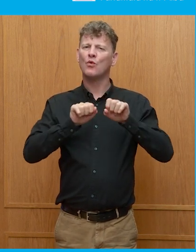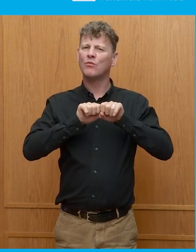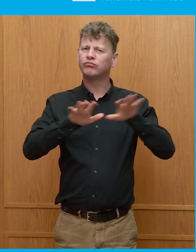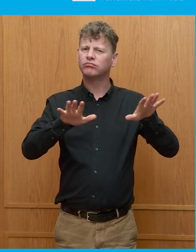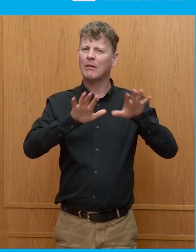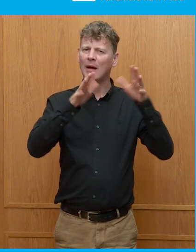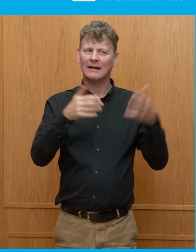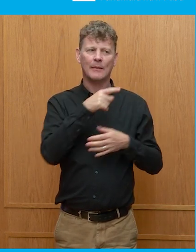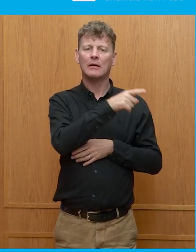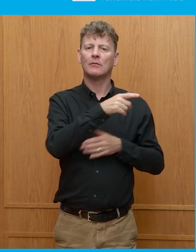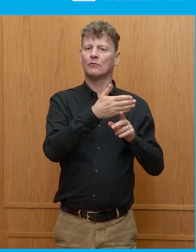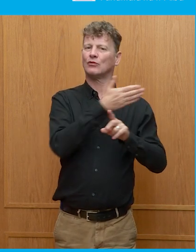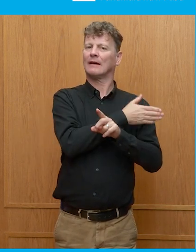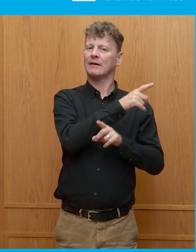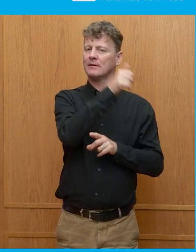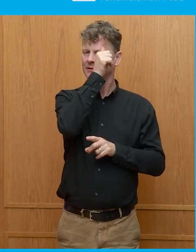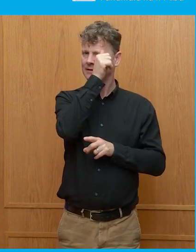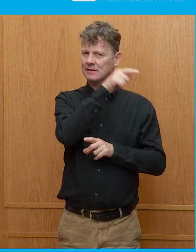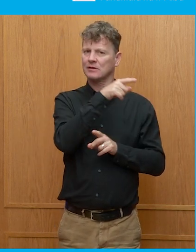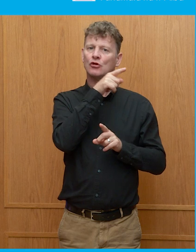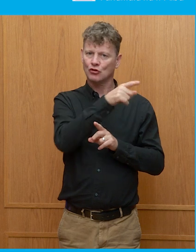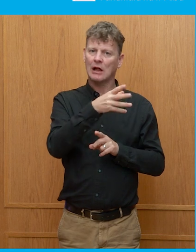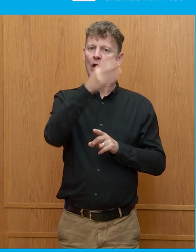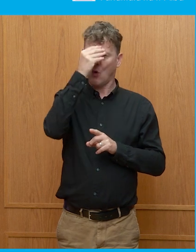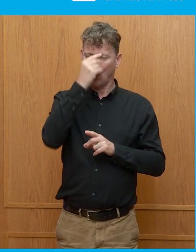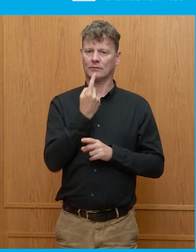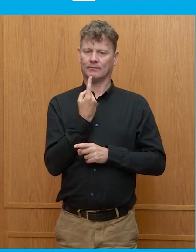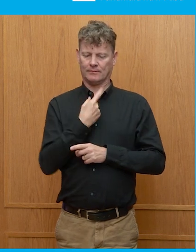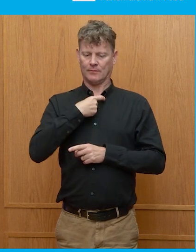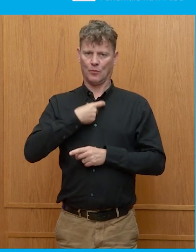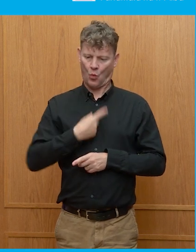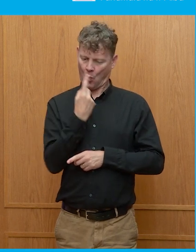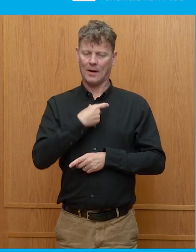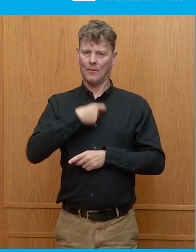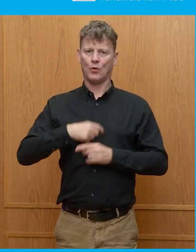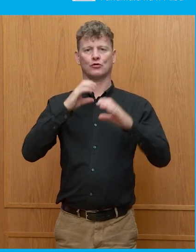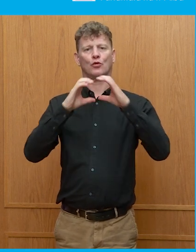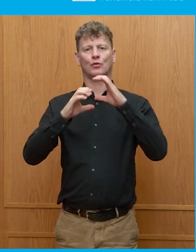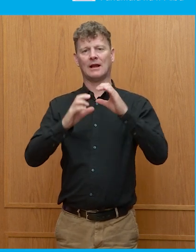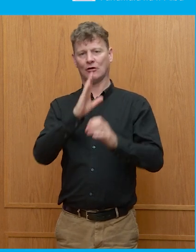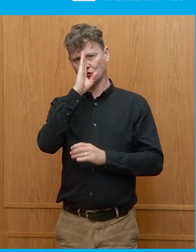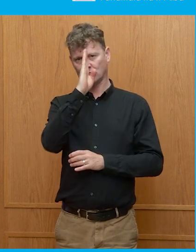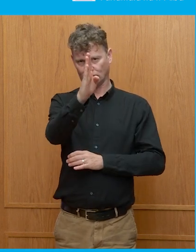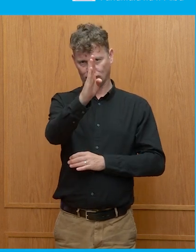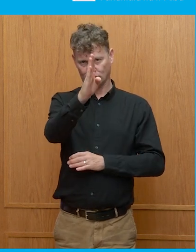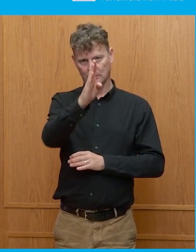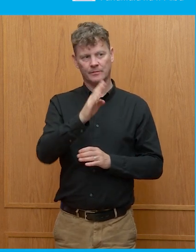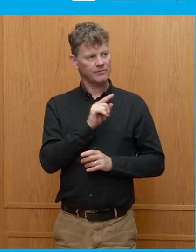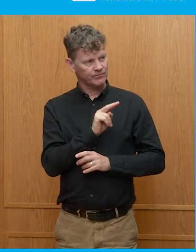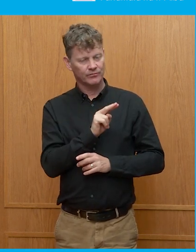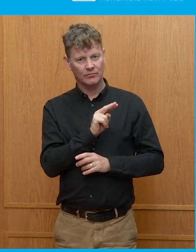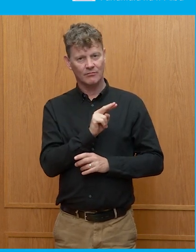and had learned the value of single person communication. And it did strike me that